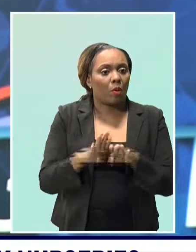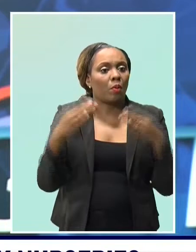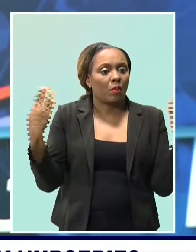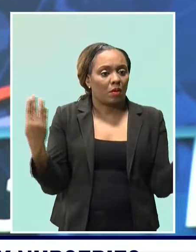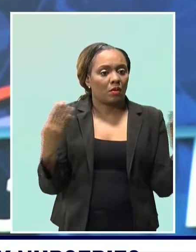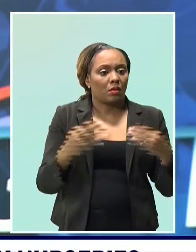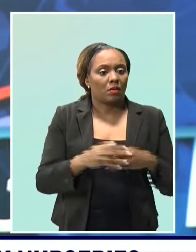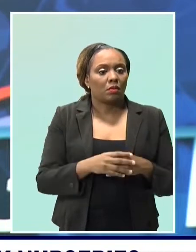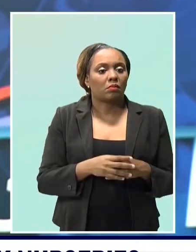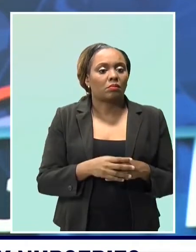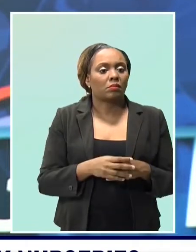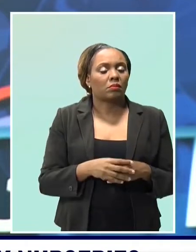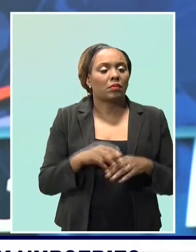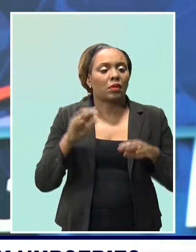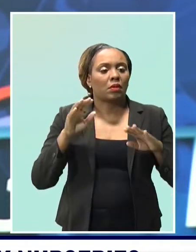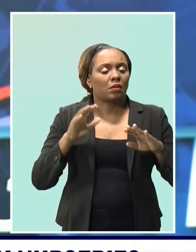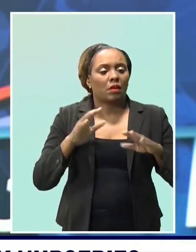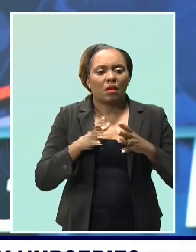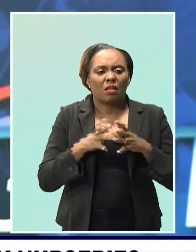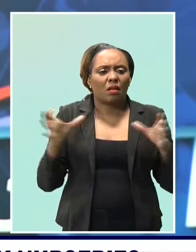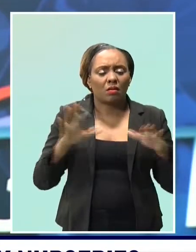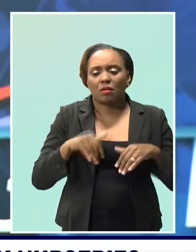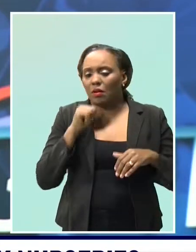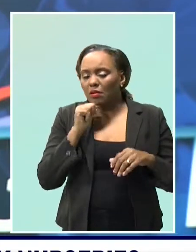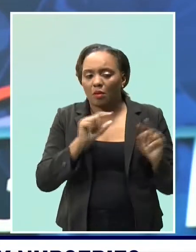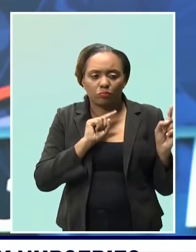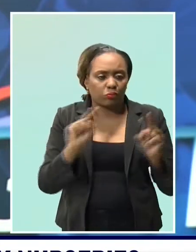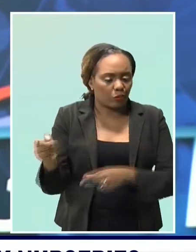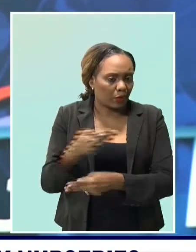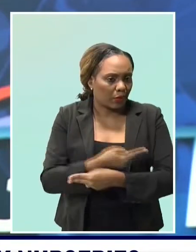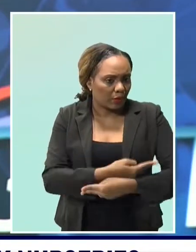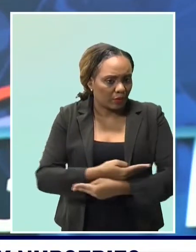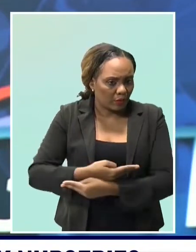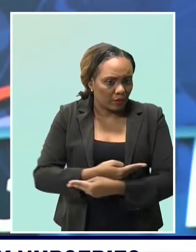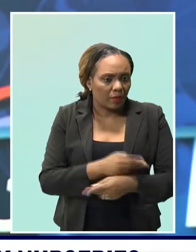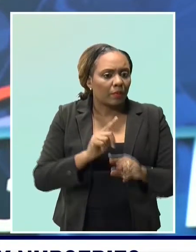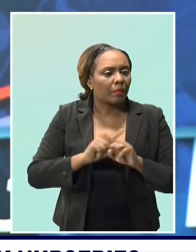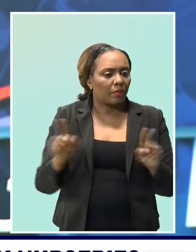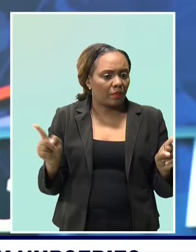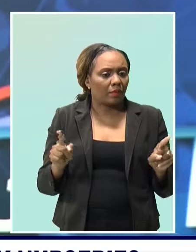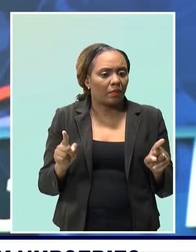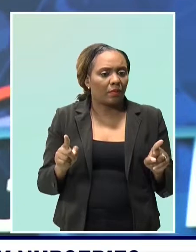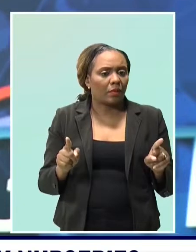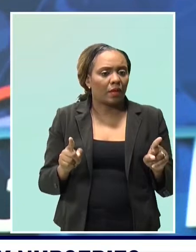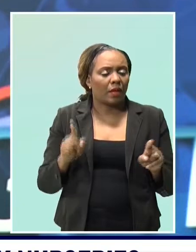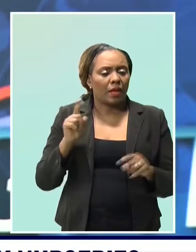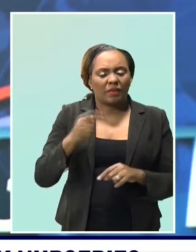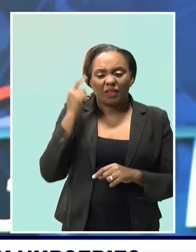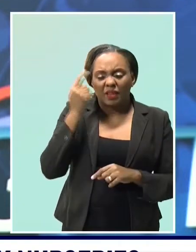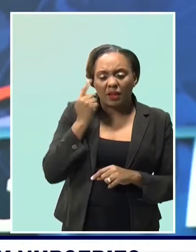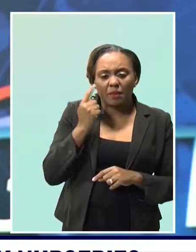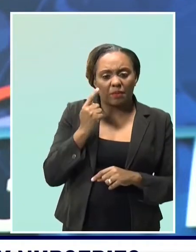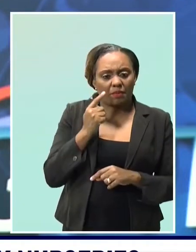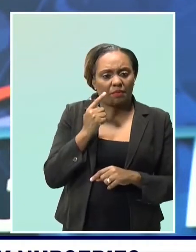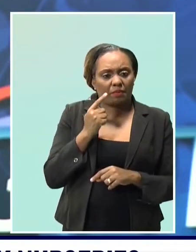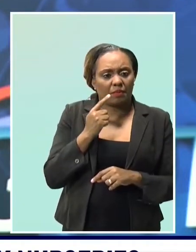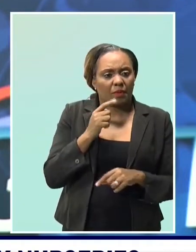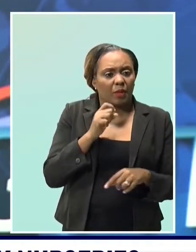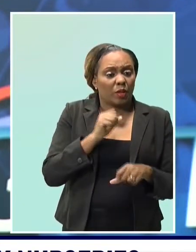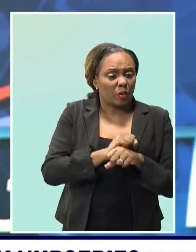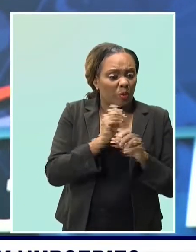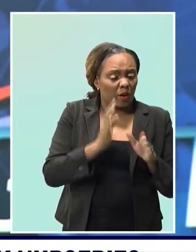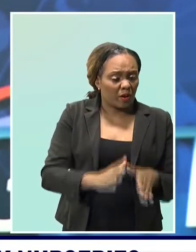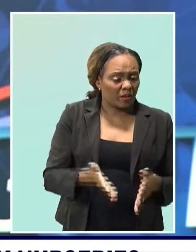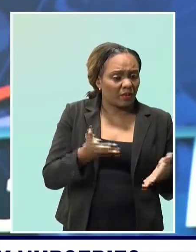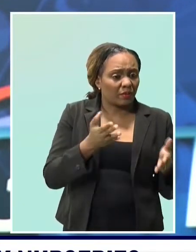in the number of children attending these facilities over the past week, but Minister Ford says consideration for the children of frontline workers is one of